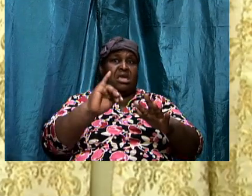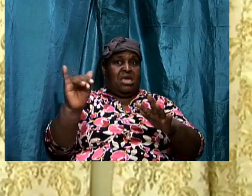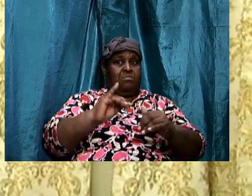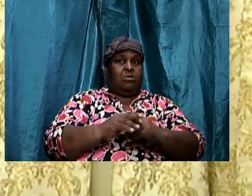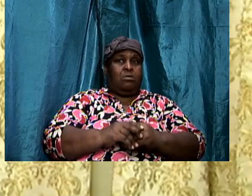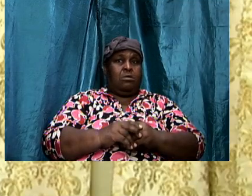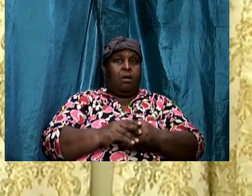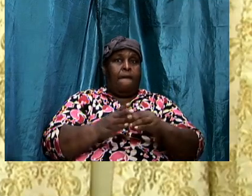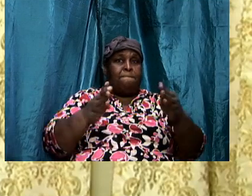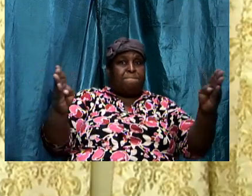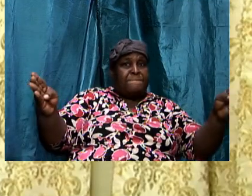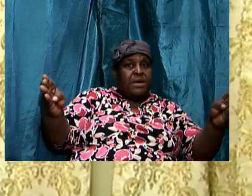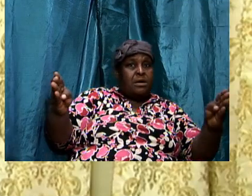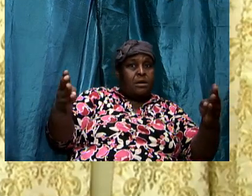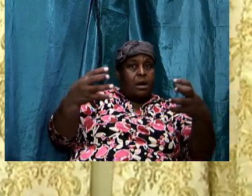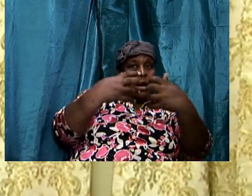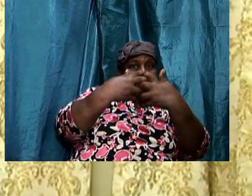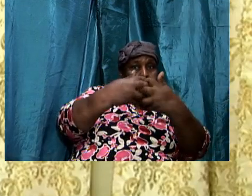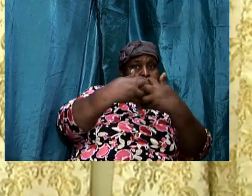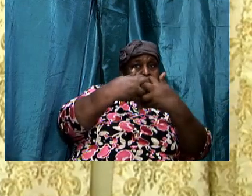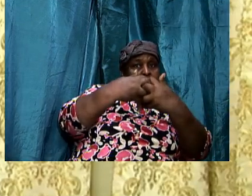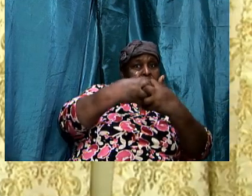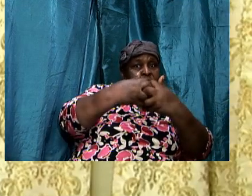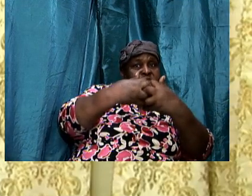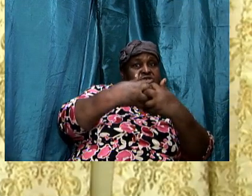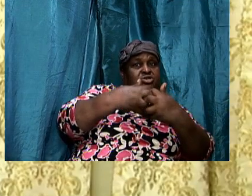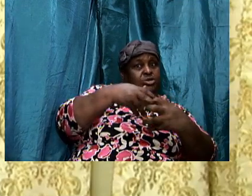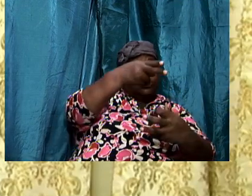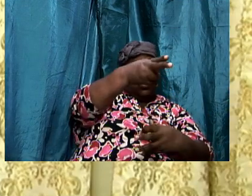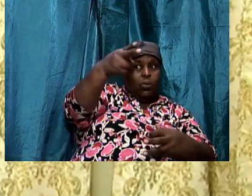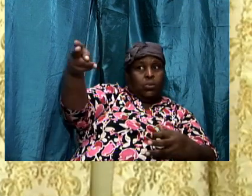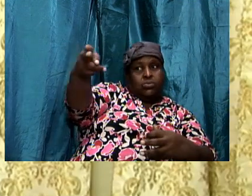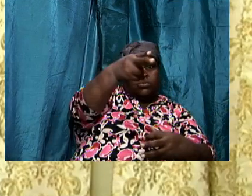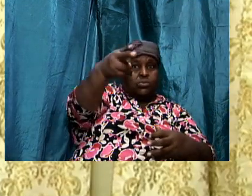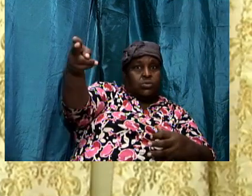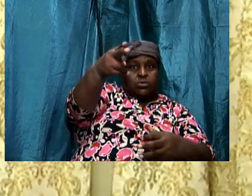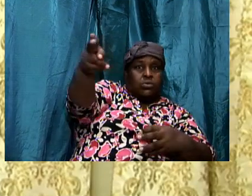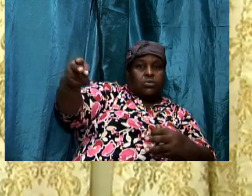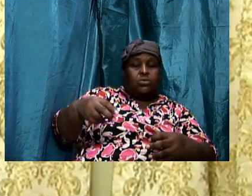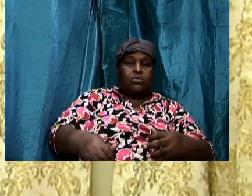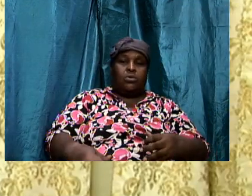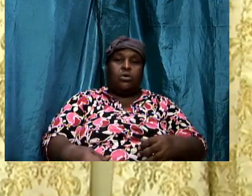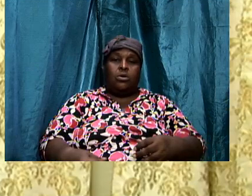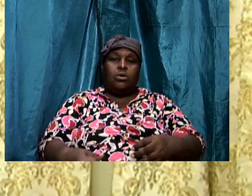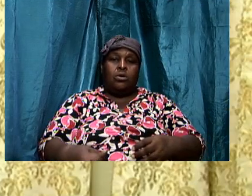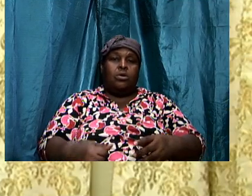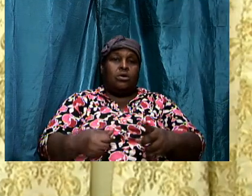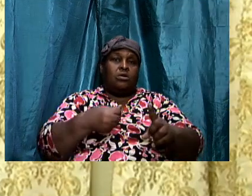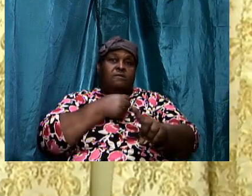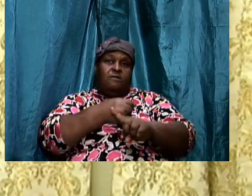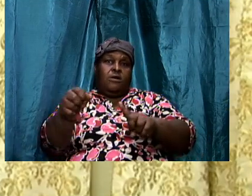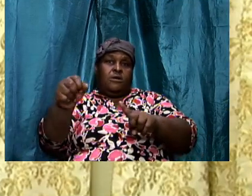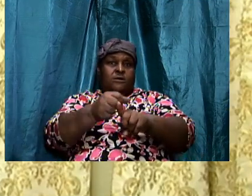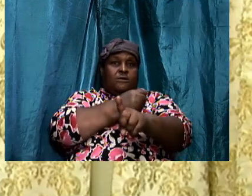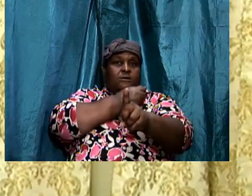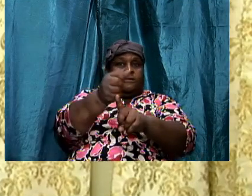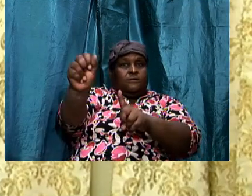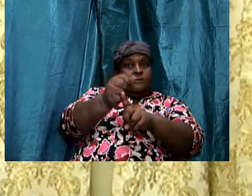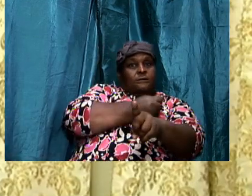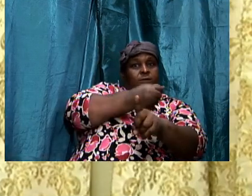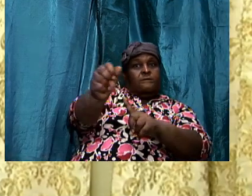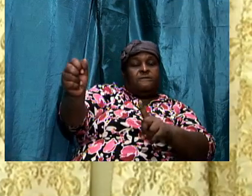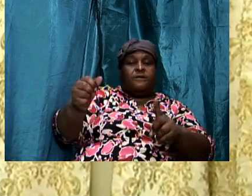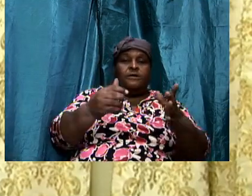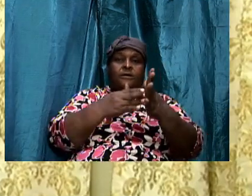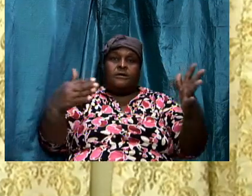they need to have not just a baton but they need to have their own guns